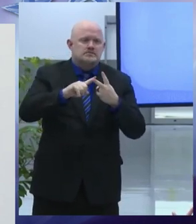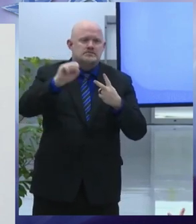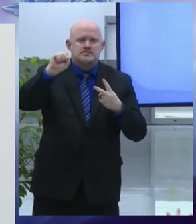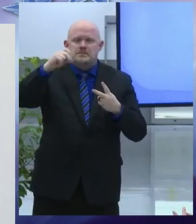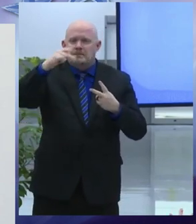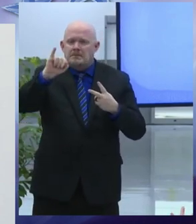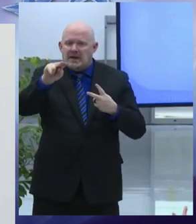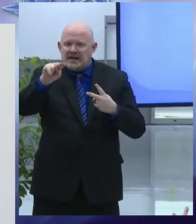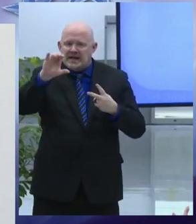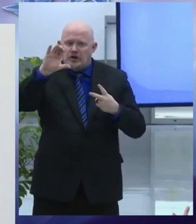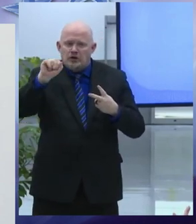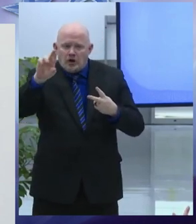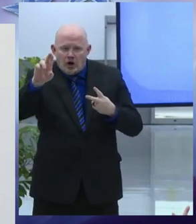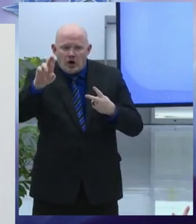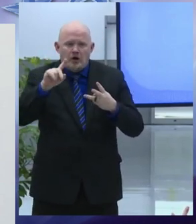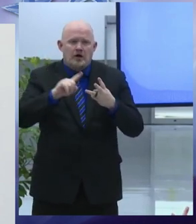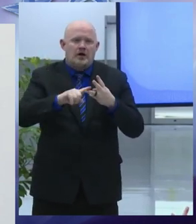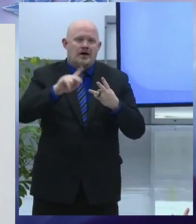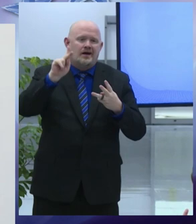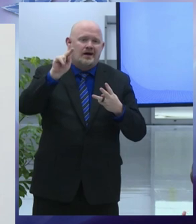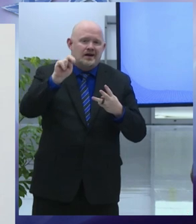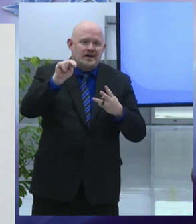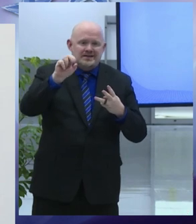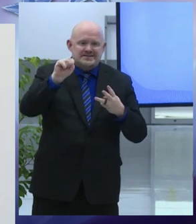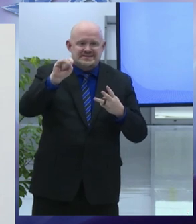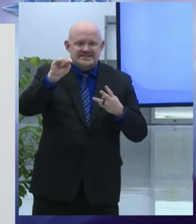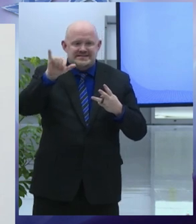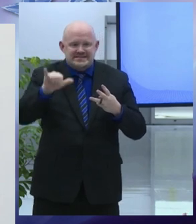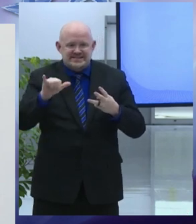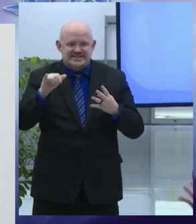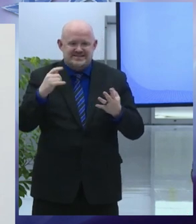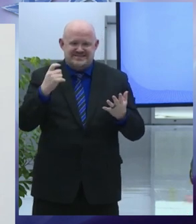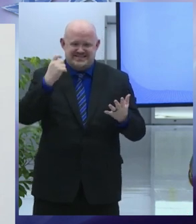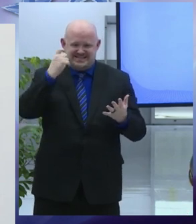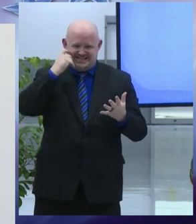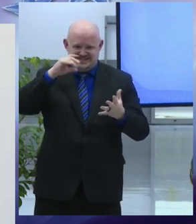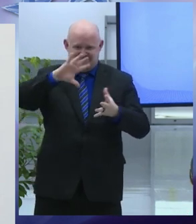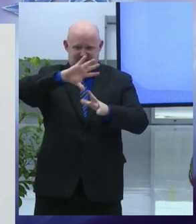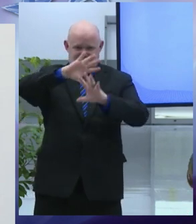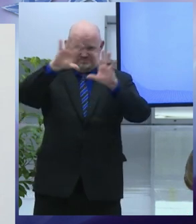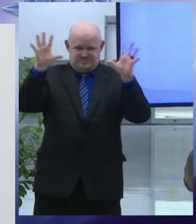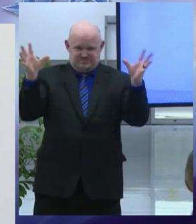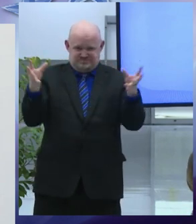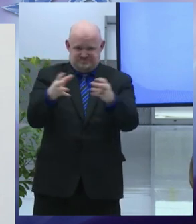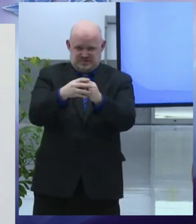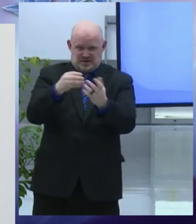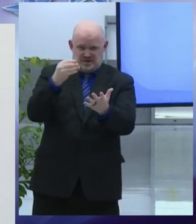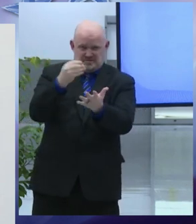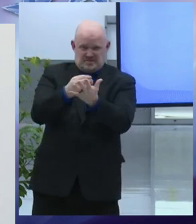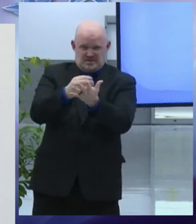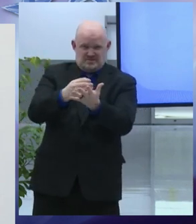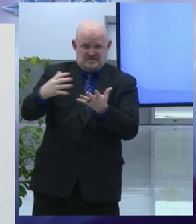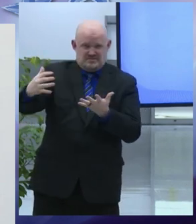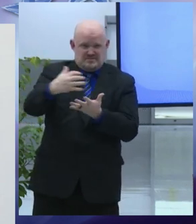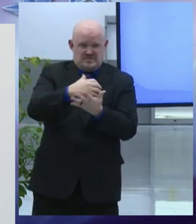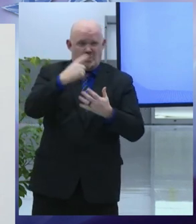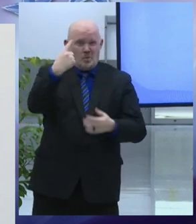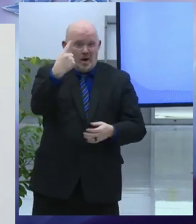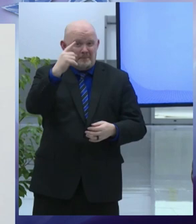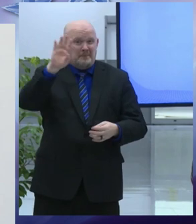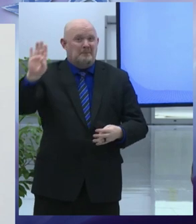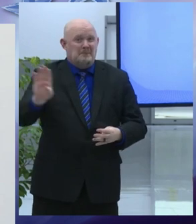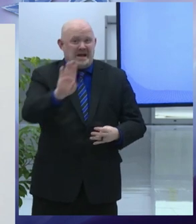startup that has reached a value of over 1 billion dollars and we now know the hub will continue to be anchored by equitable